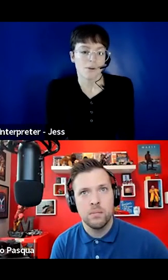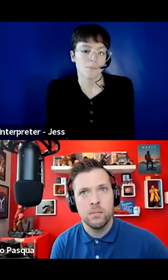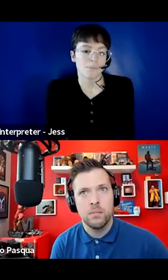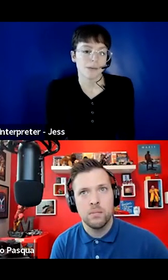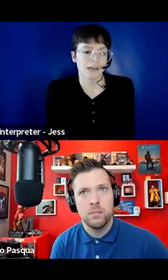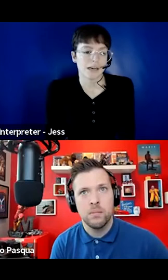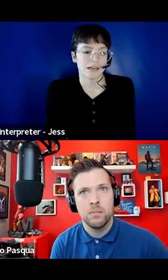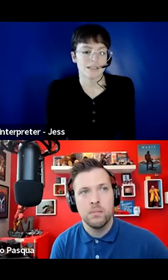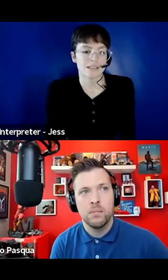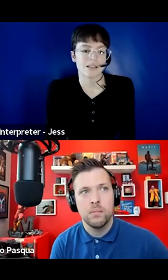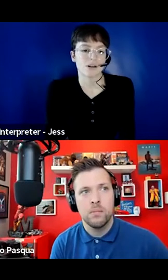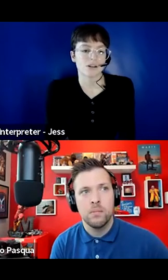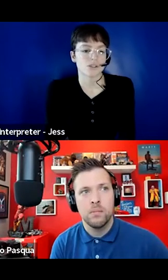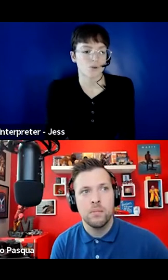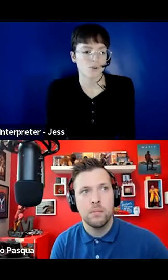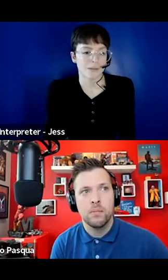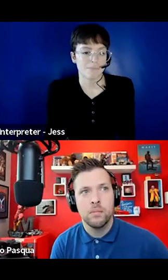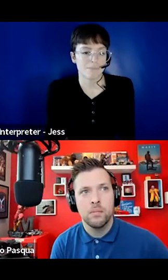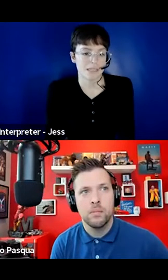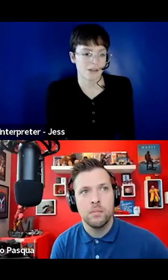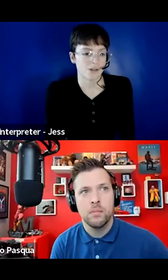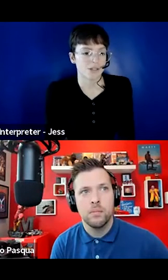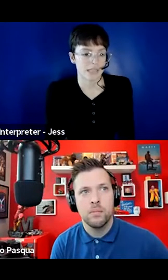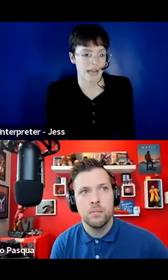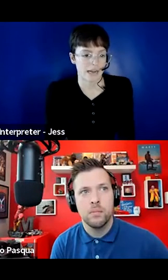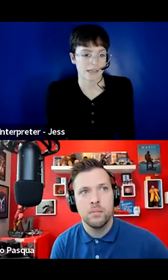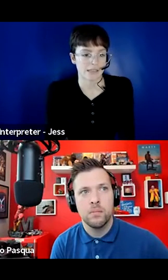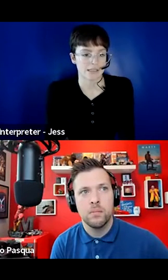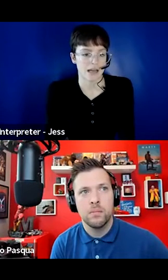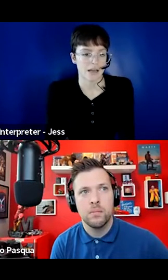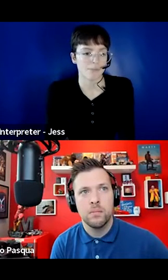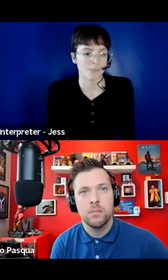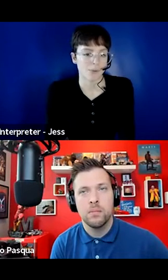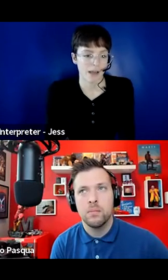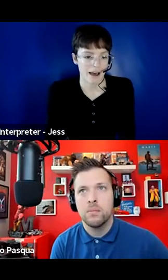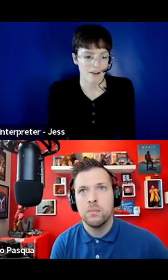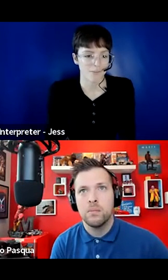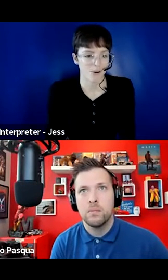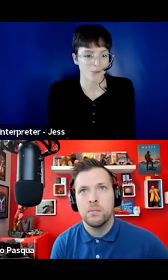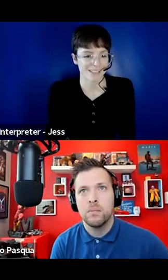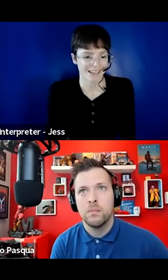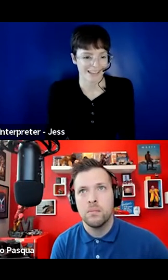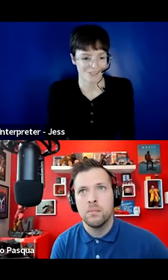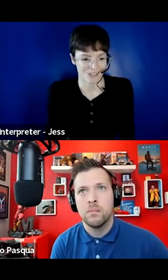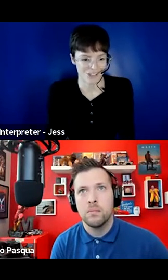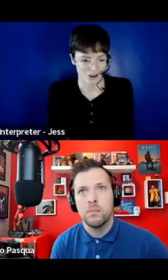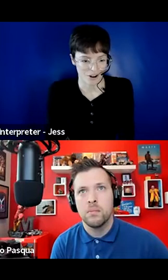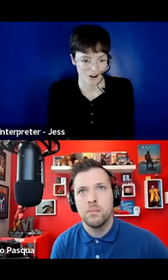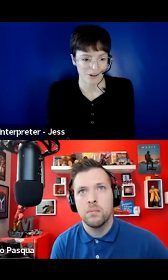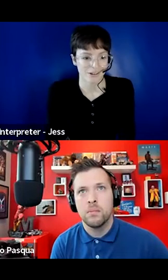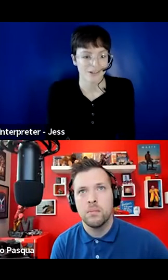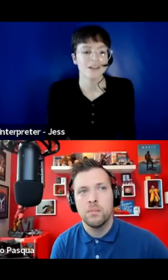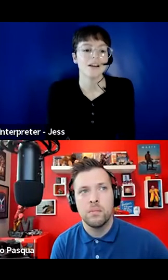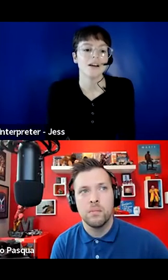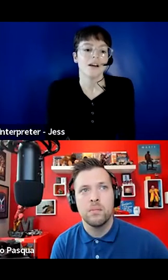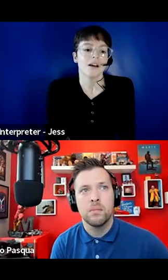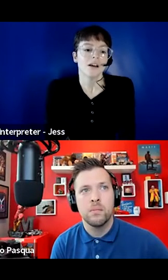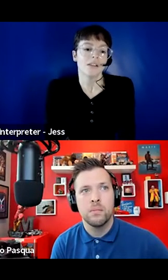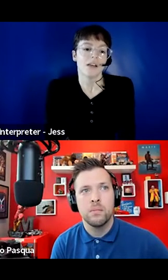because there are so many misunderstandings that people have about what sign languages are.